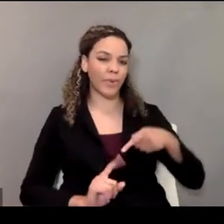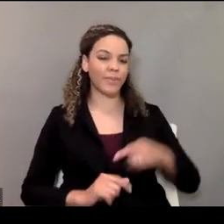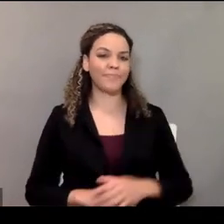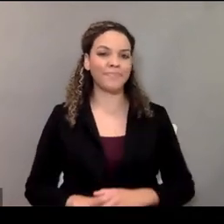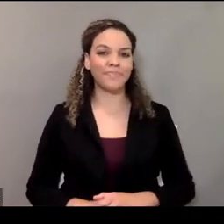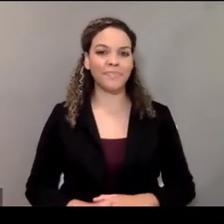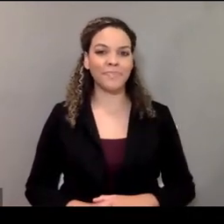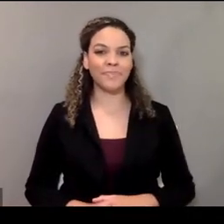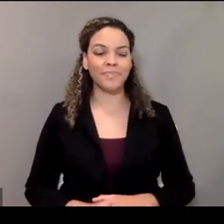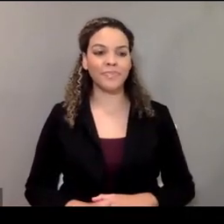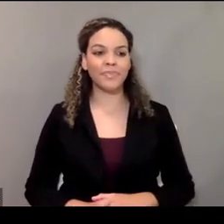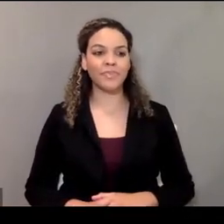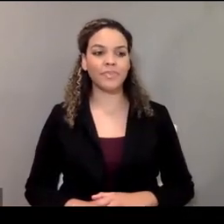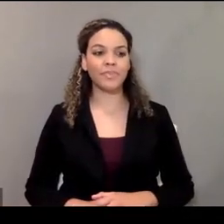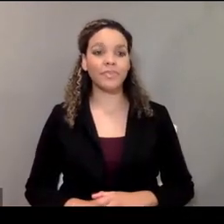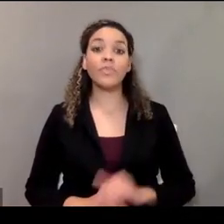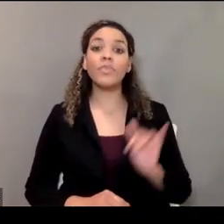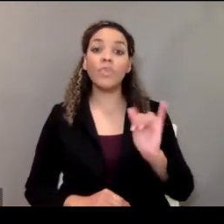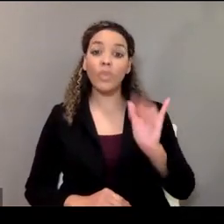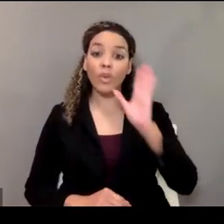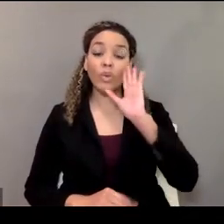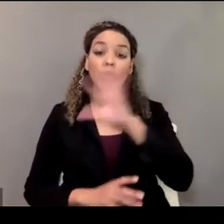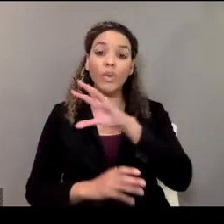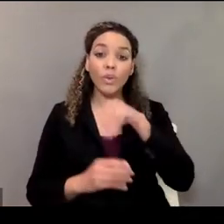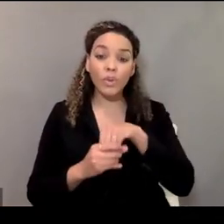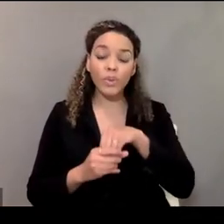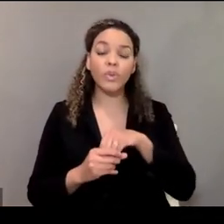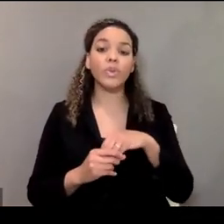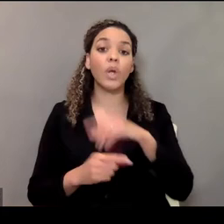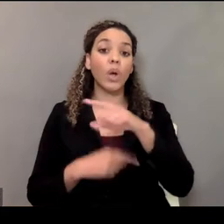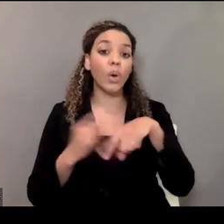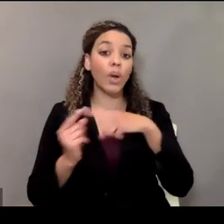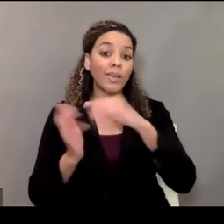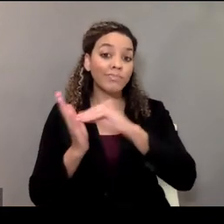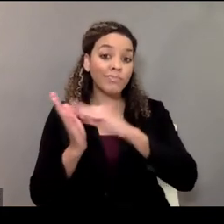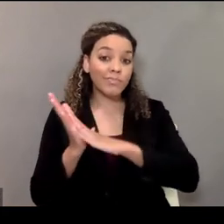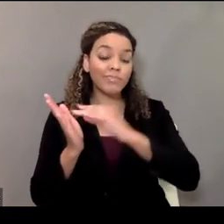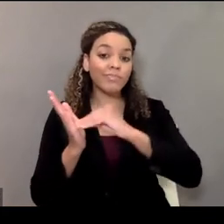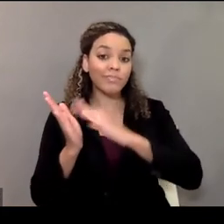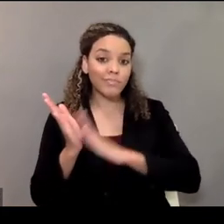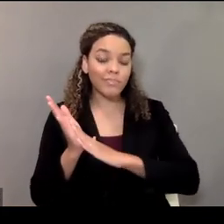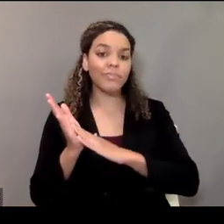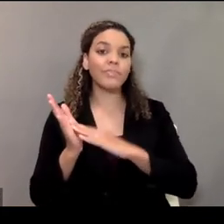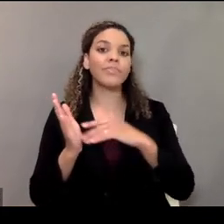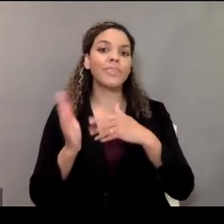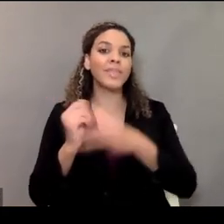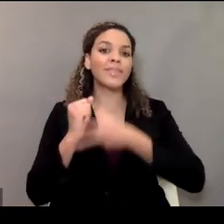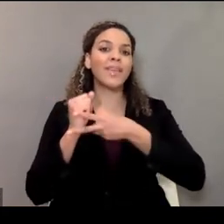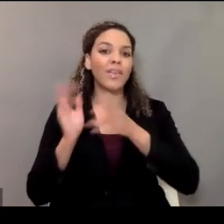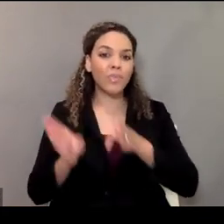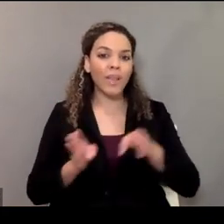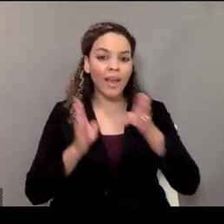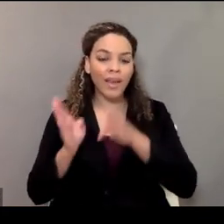which also will include when you document and save plans or outlines.